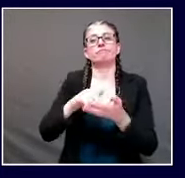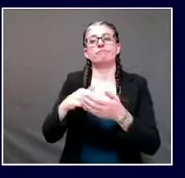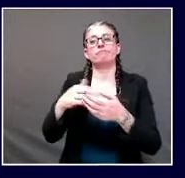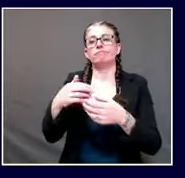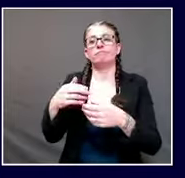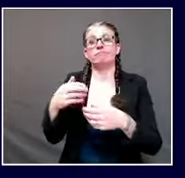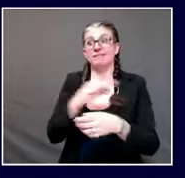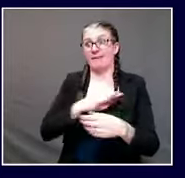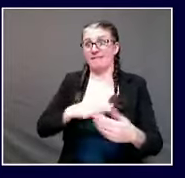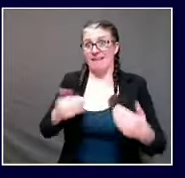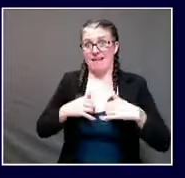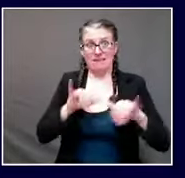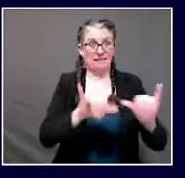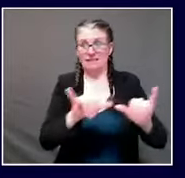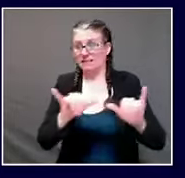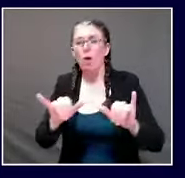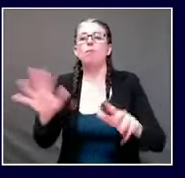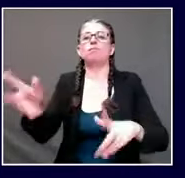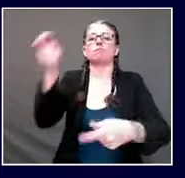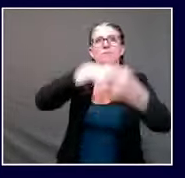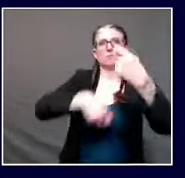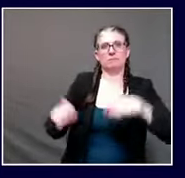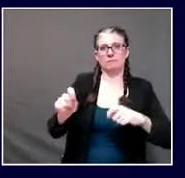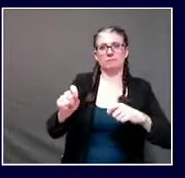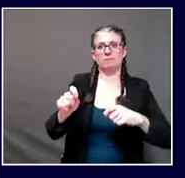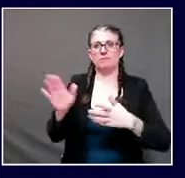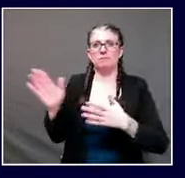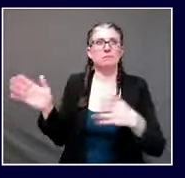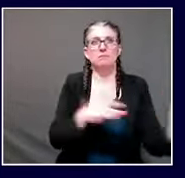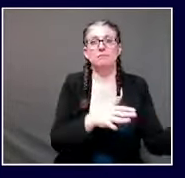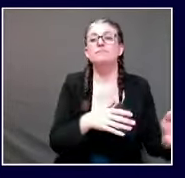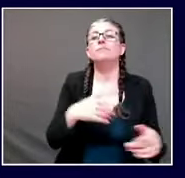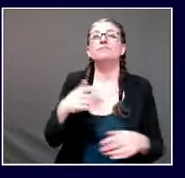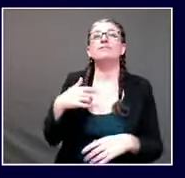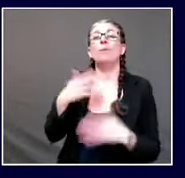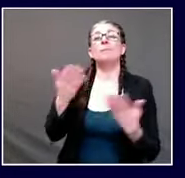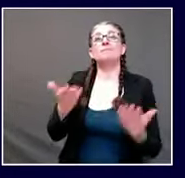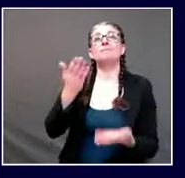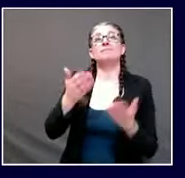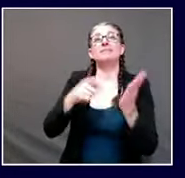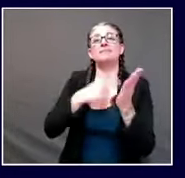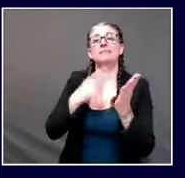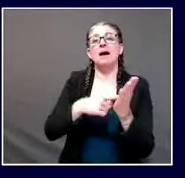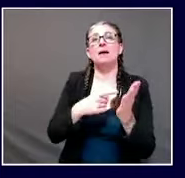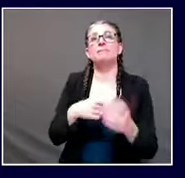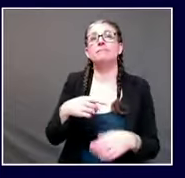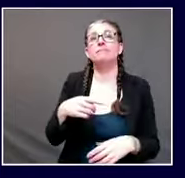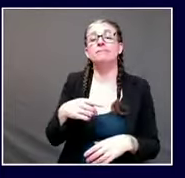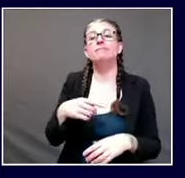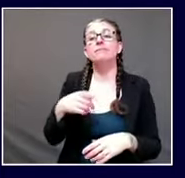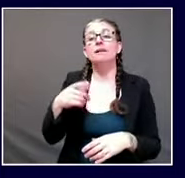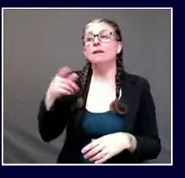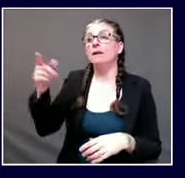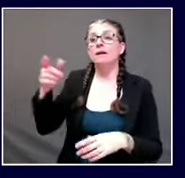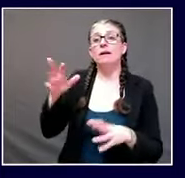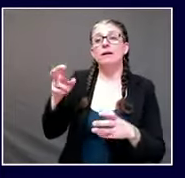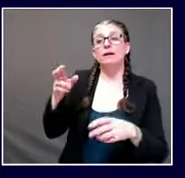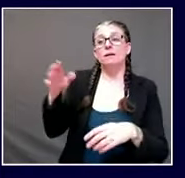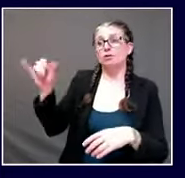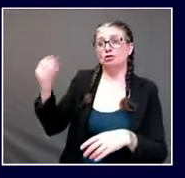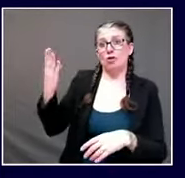arrives in sufficient quantities to start vaccinating folks in the community covet 19 will not disappear